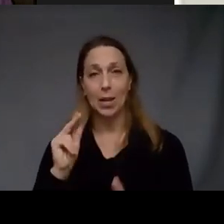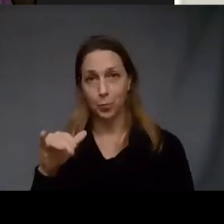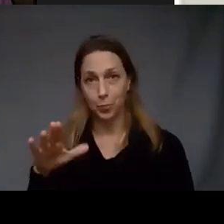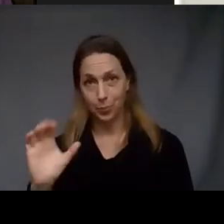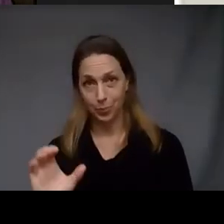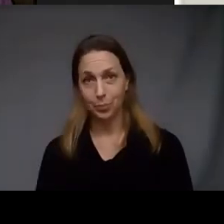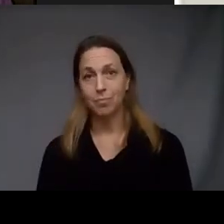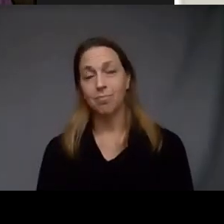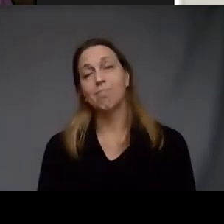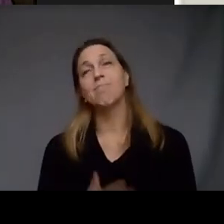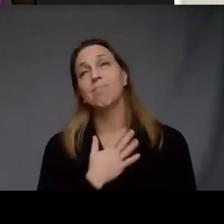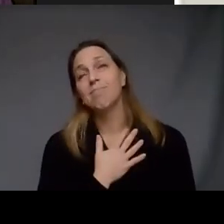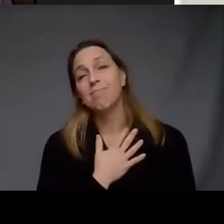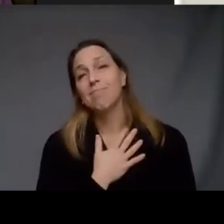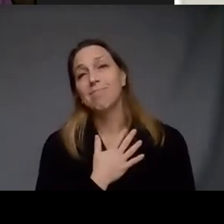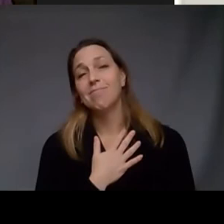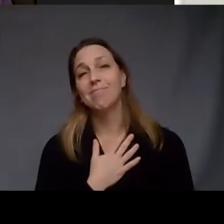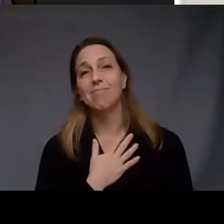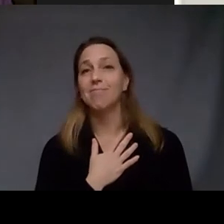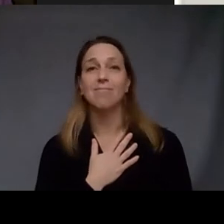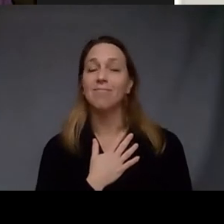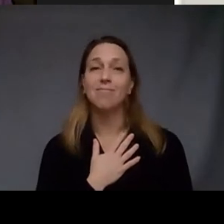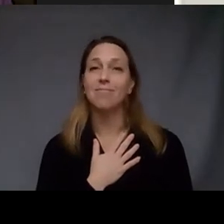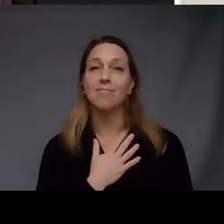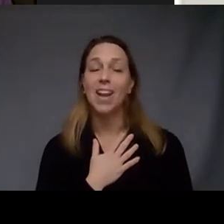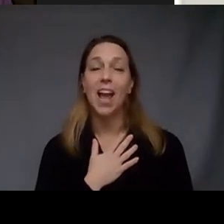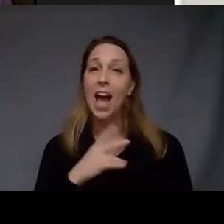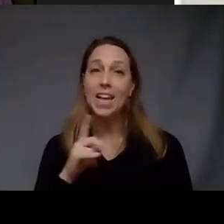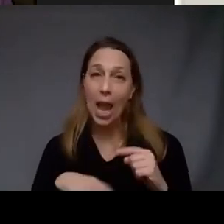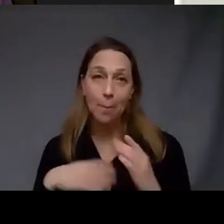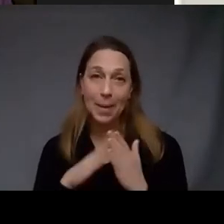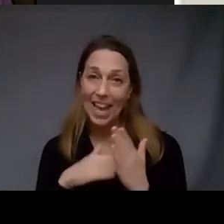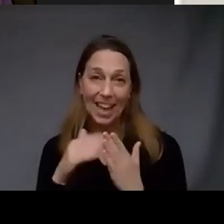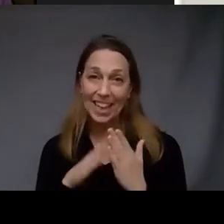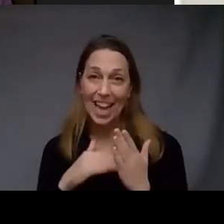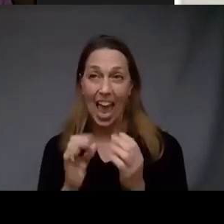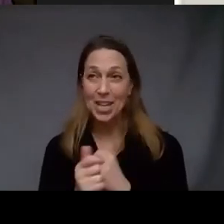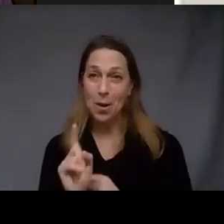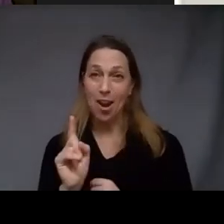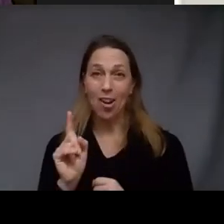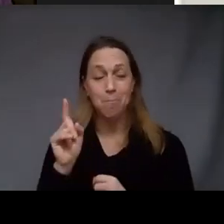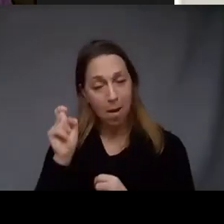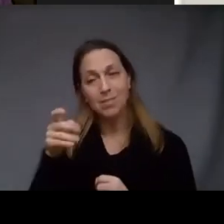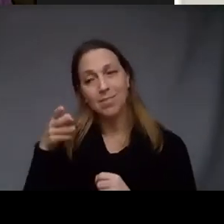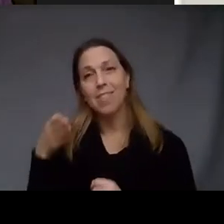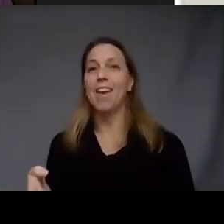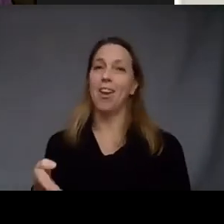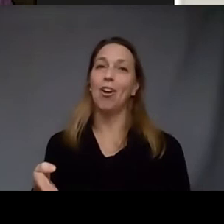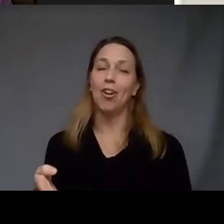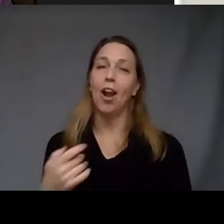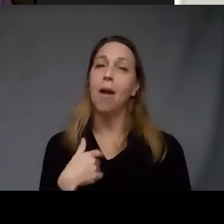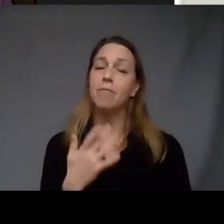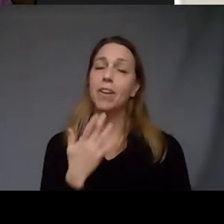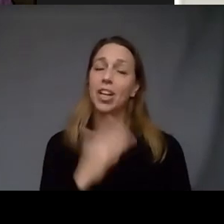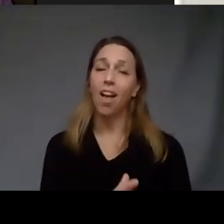ivory tower I would not be able to paint without it and I'm very lucky